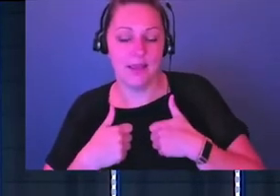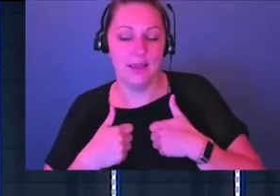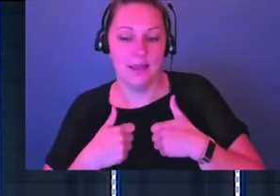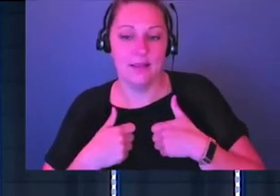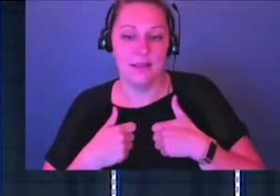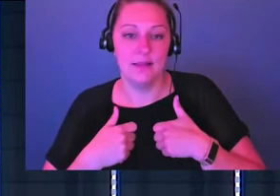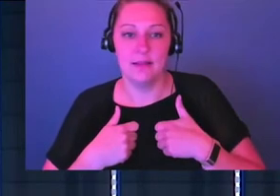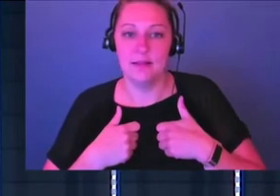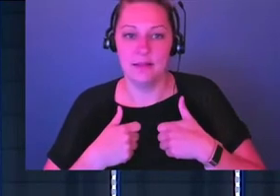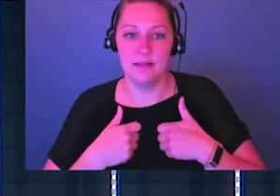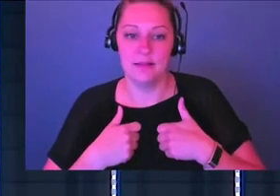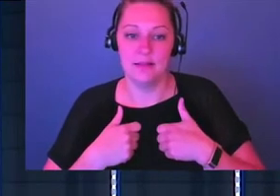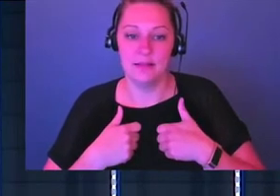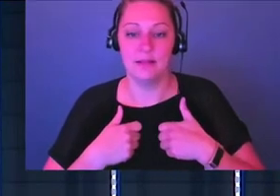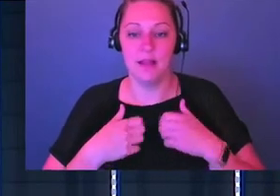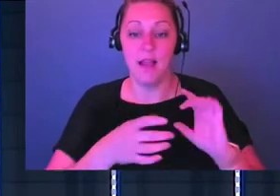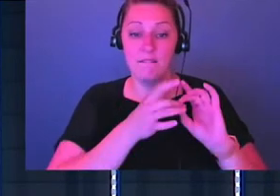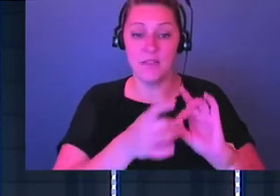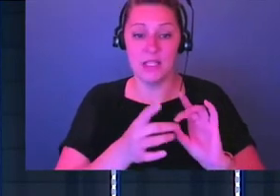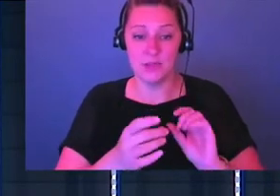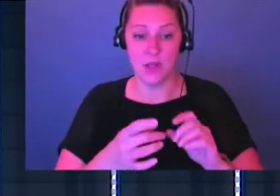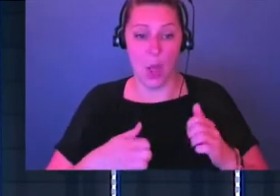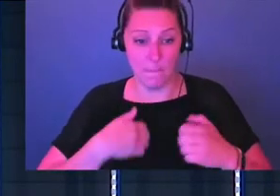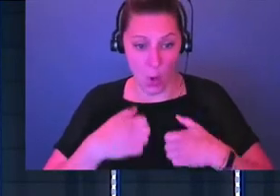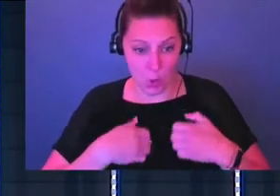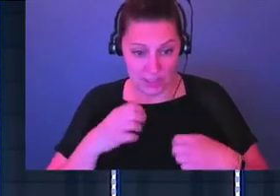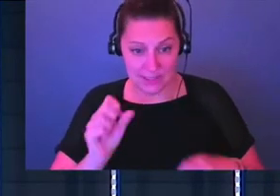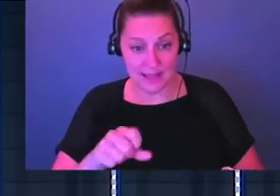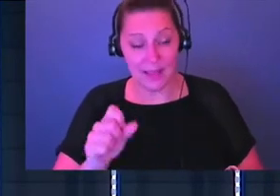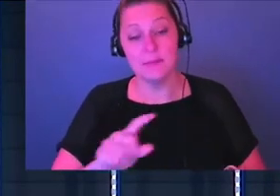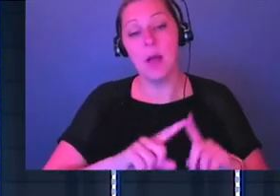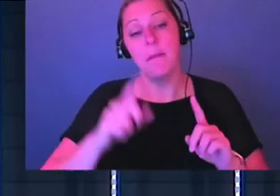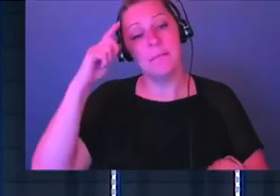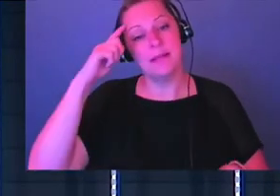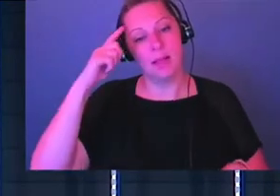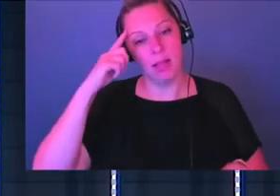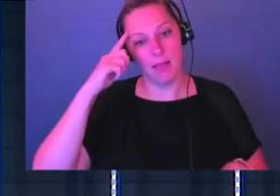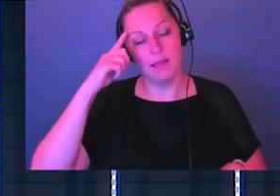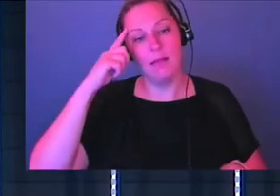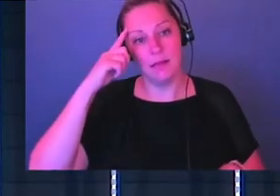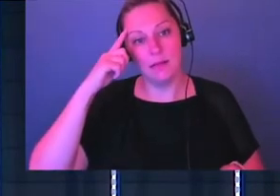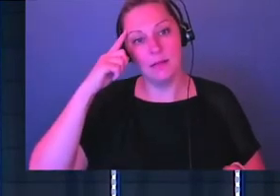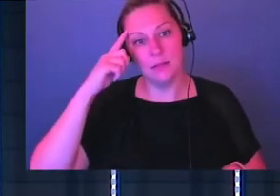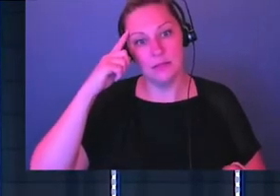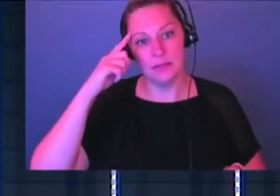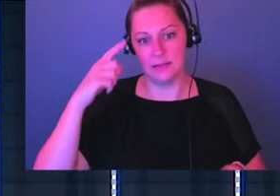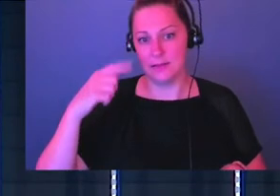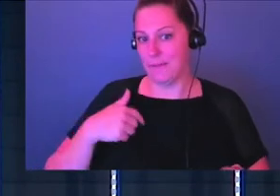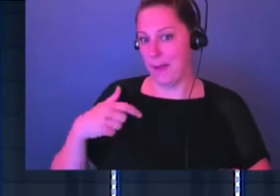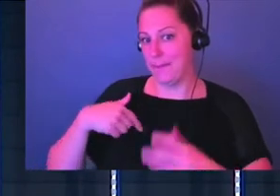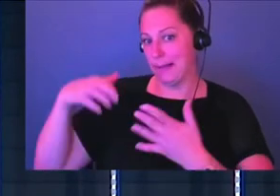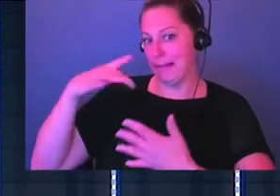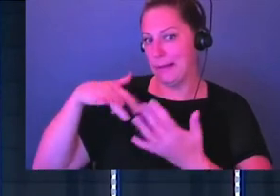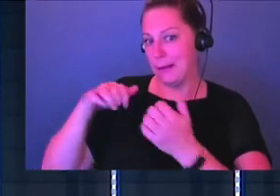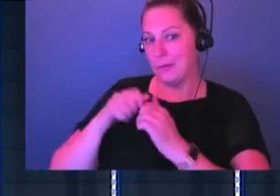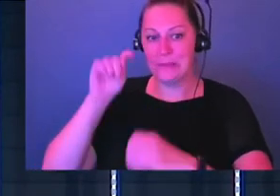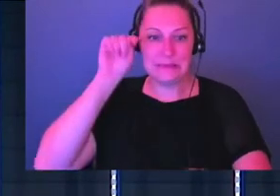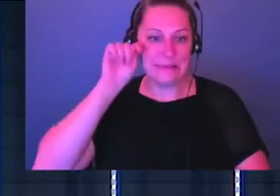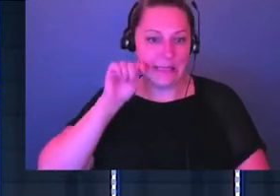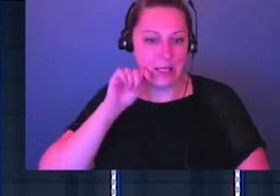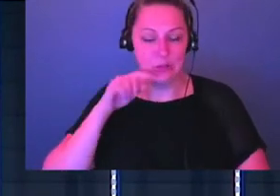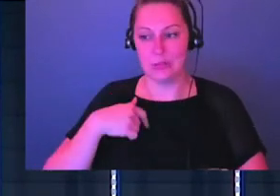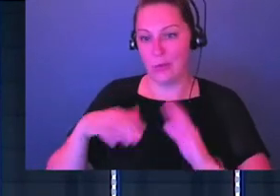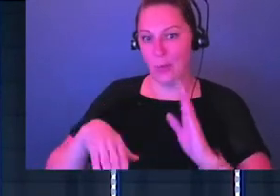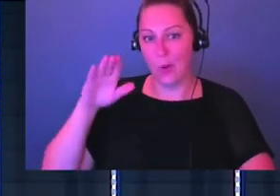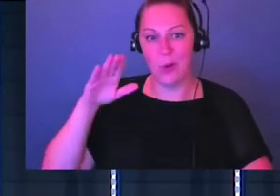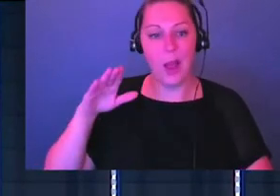affect us in that way emotionally, but like mentally, I know, mean, just hanging out with teenagers, even myself when I was growing up and stuff,